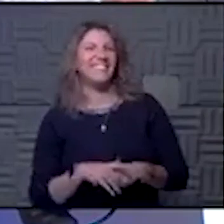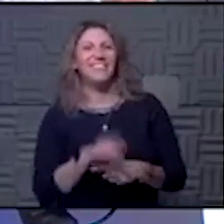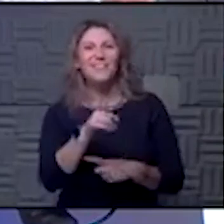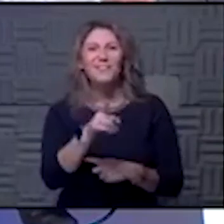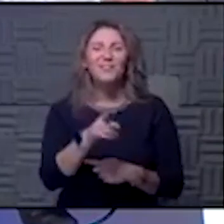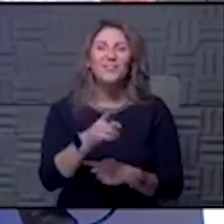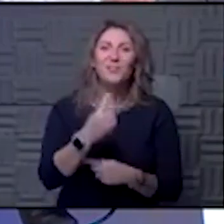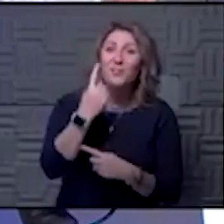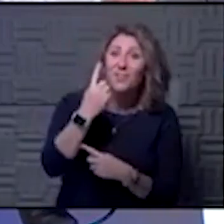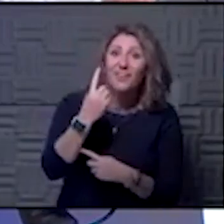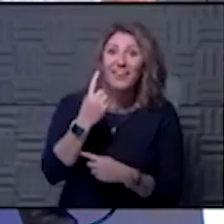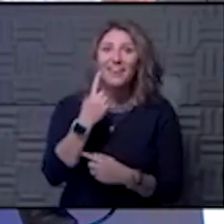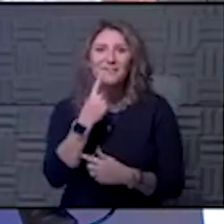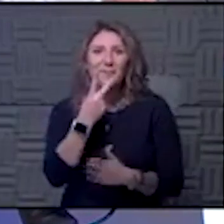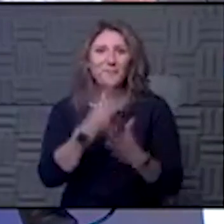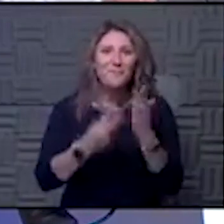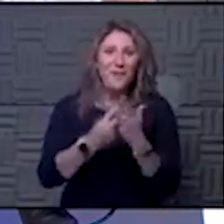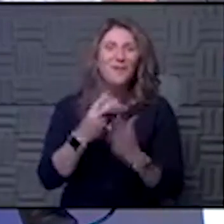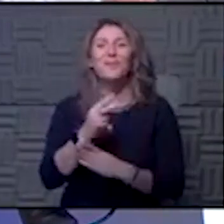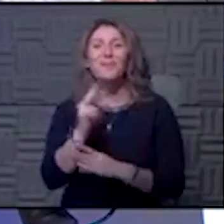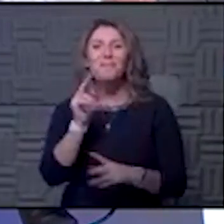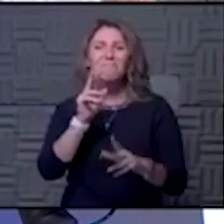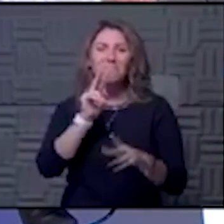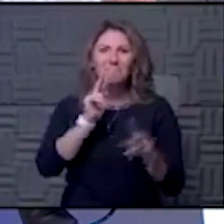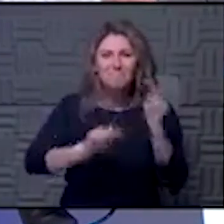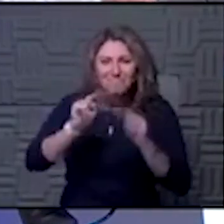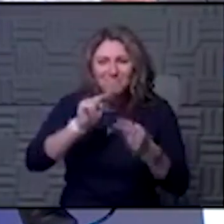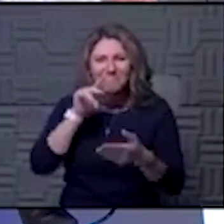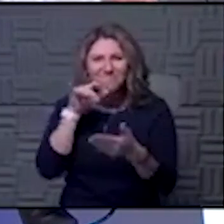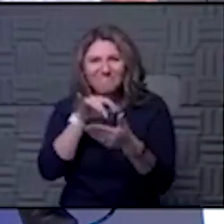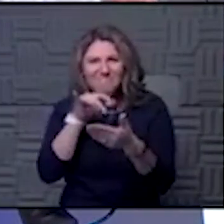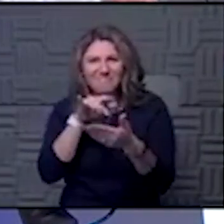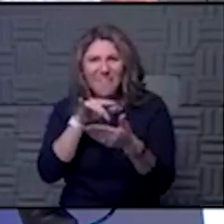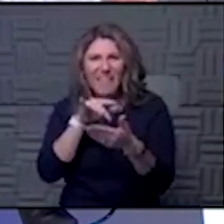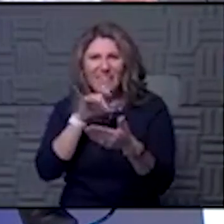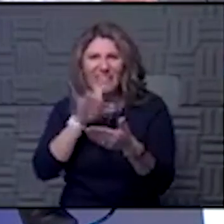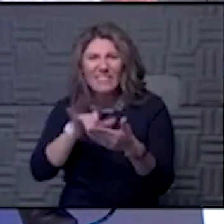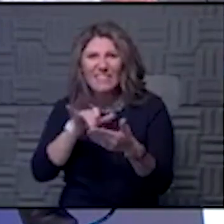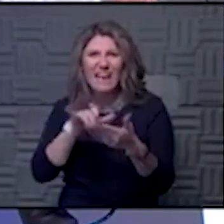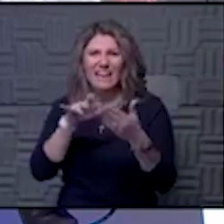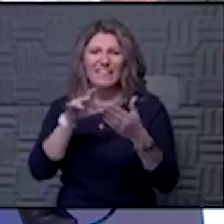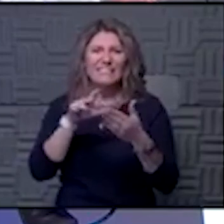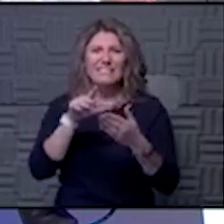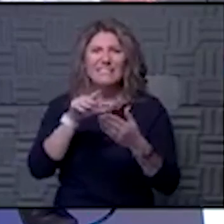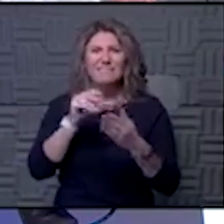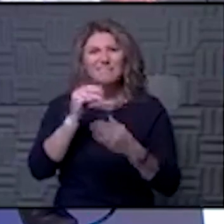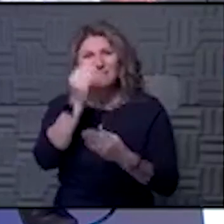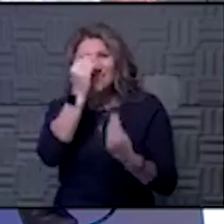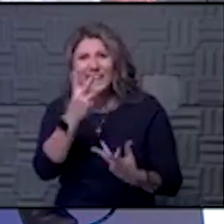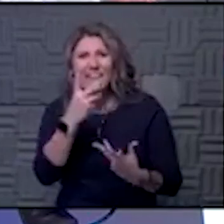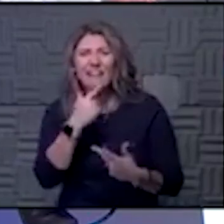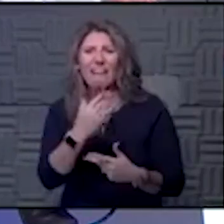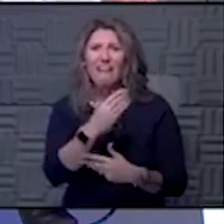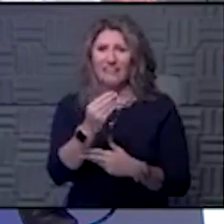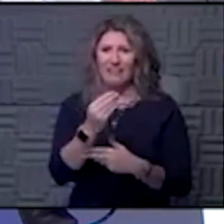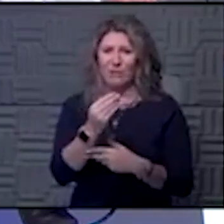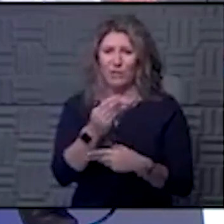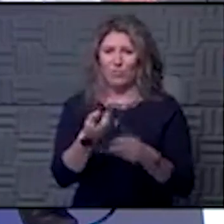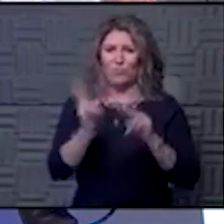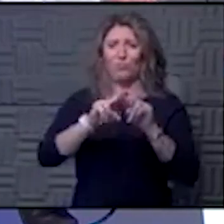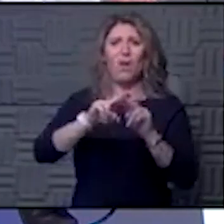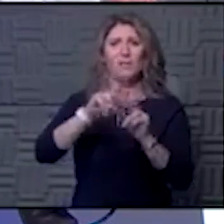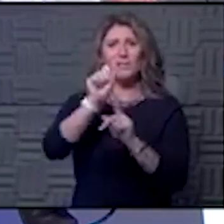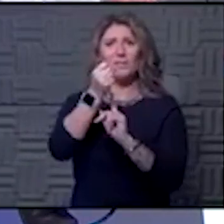you look at this. You and I both look at this data every day. The rise in the number of cases. Yeah. I think there's increased